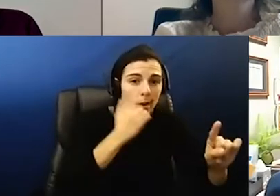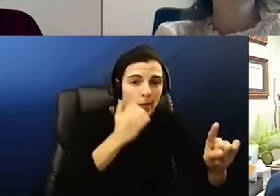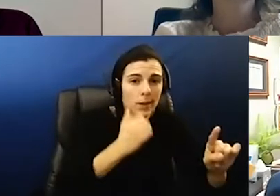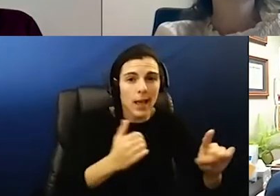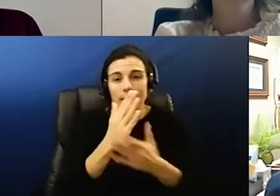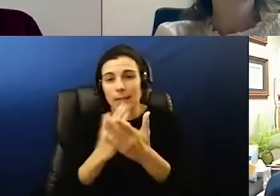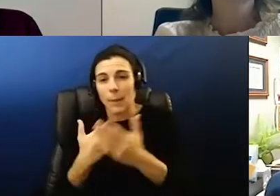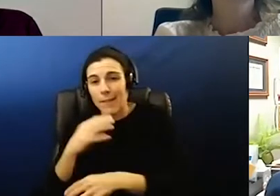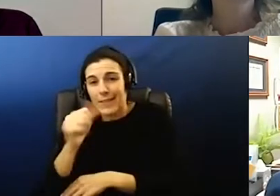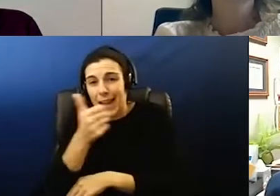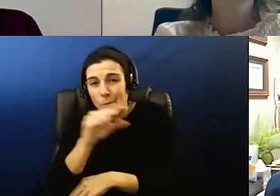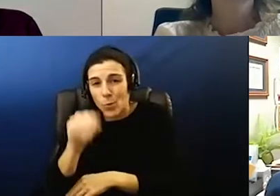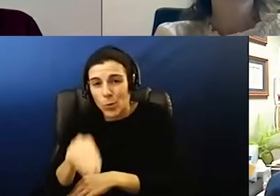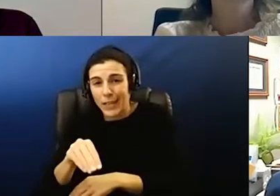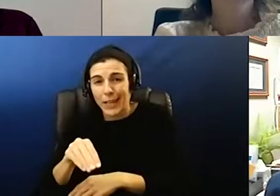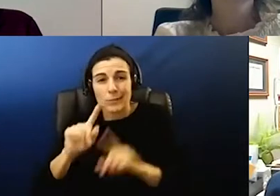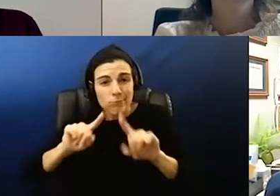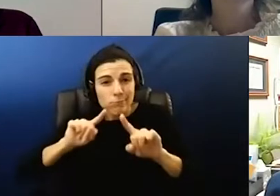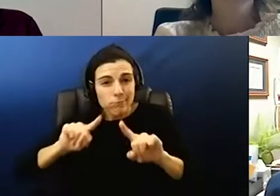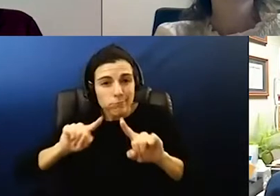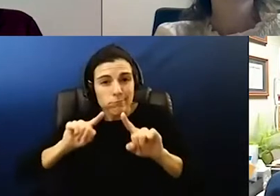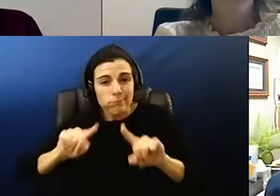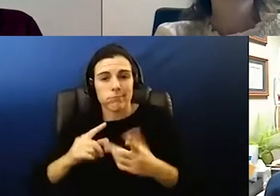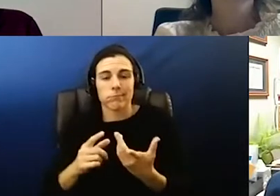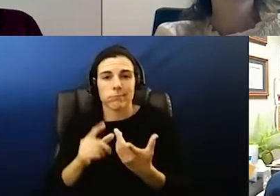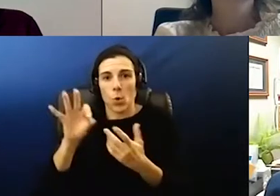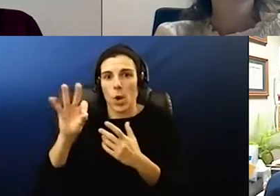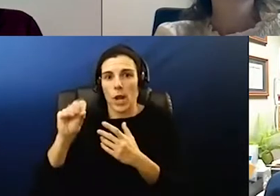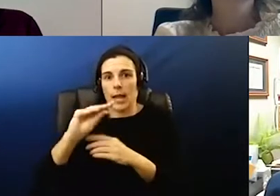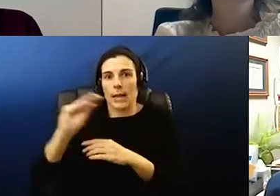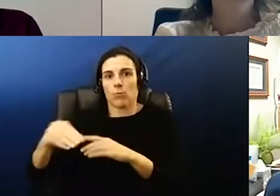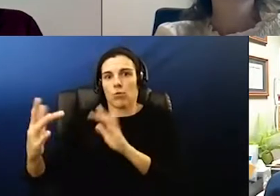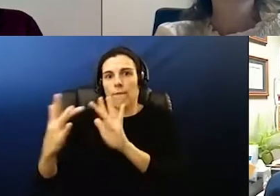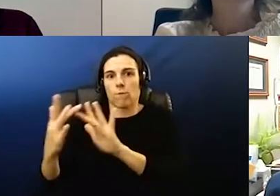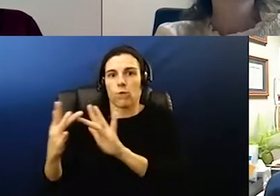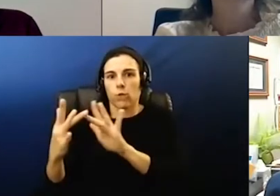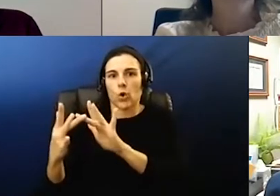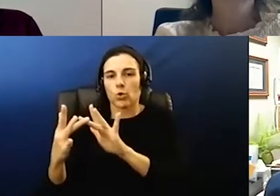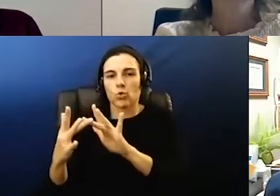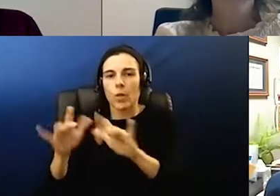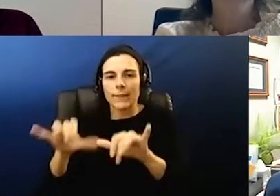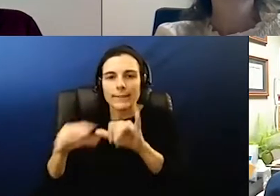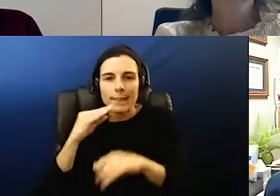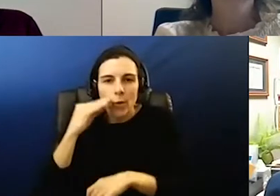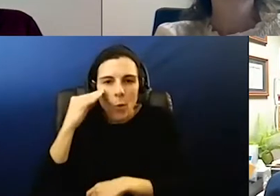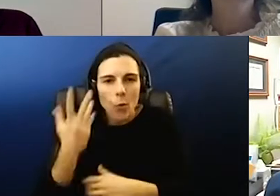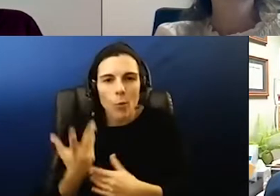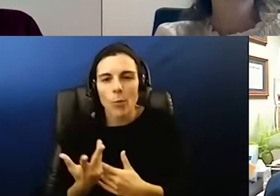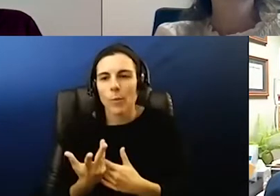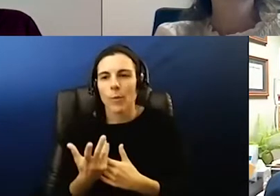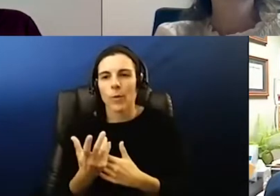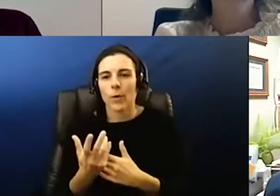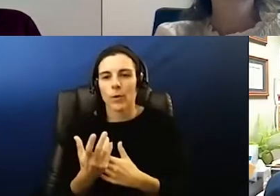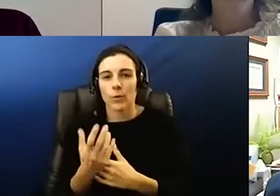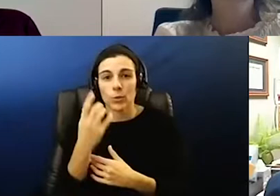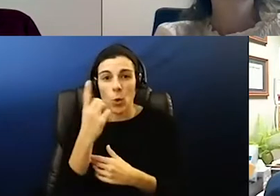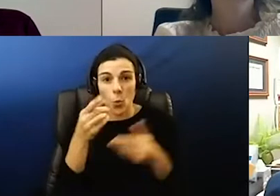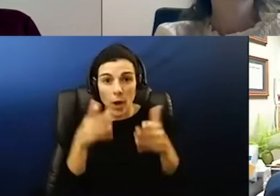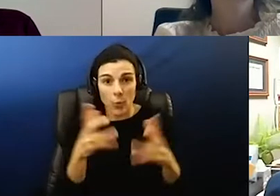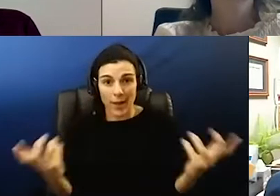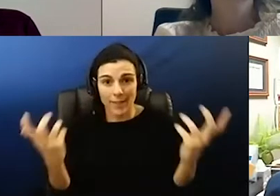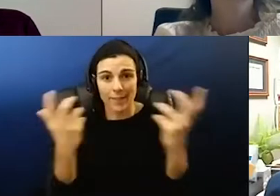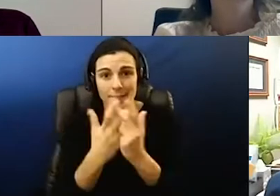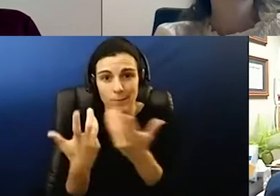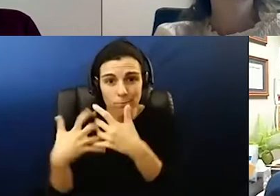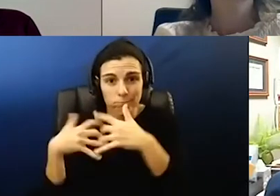of their students coming every day and 90 virtual so there there certainly is no one size fits all approach and